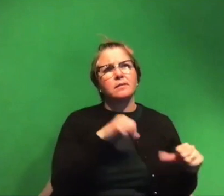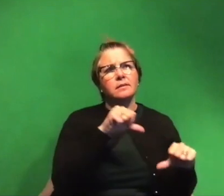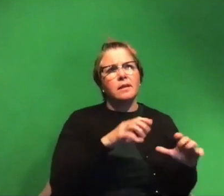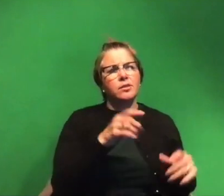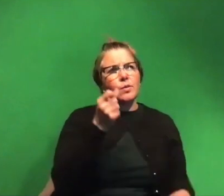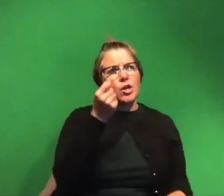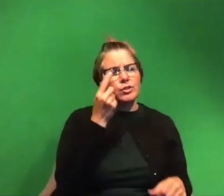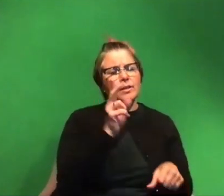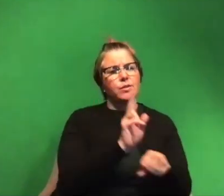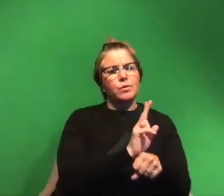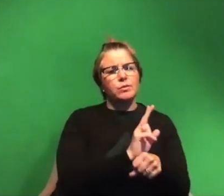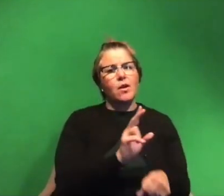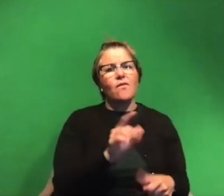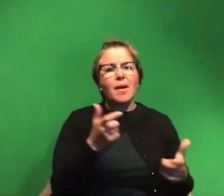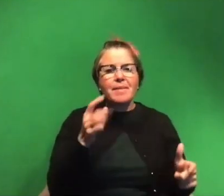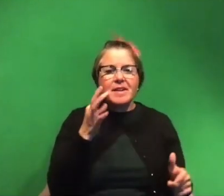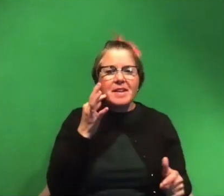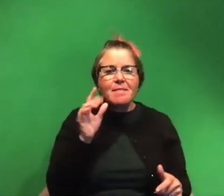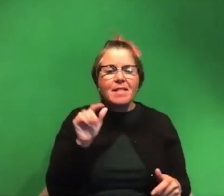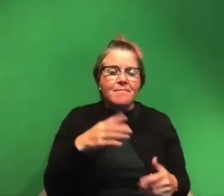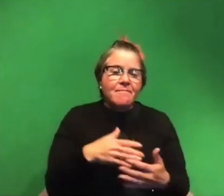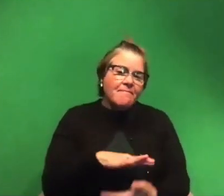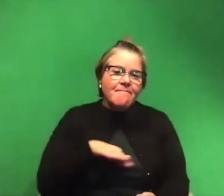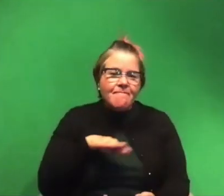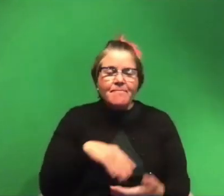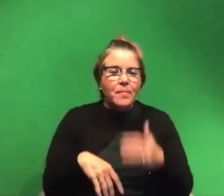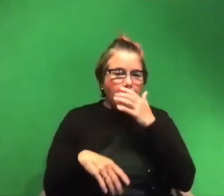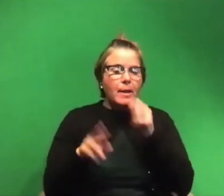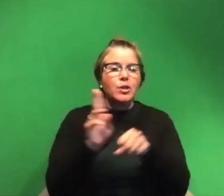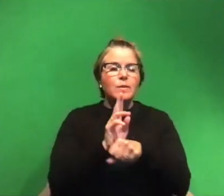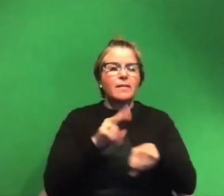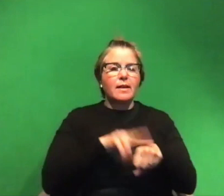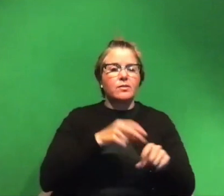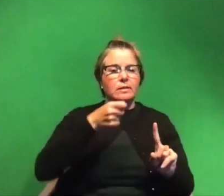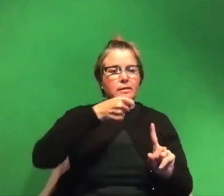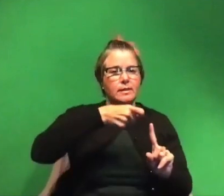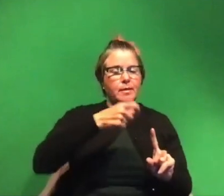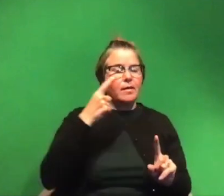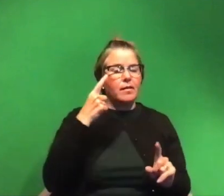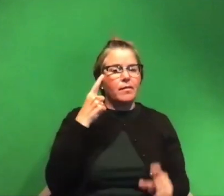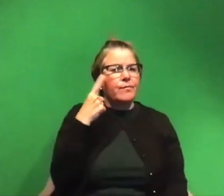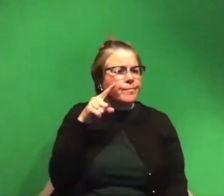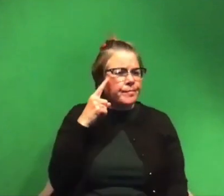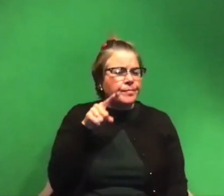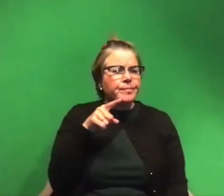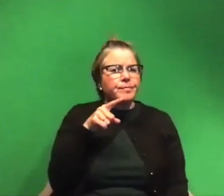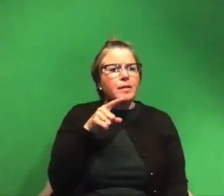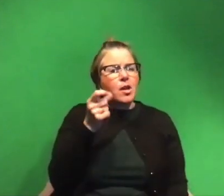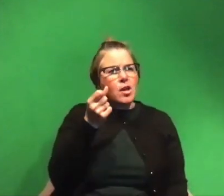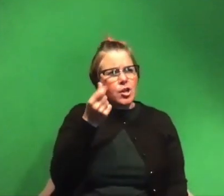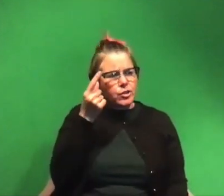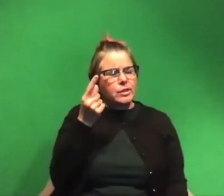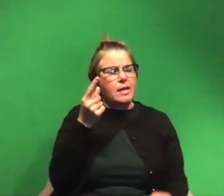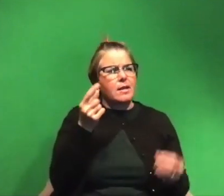use of oh there's a big cat in my lap um the use of naturalistic stimuli for the sake of understanding more about